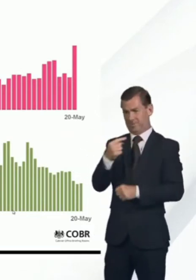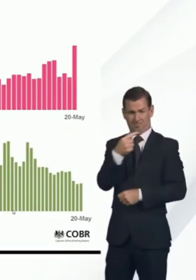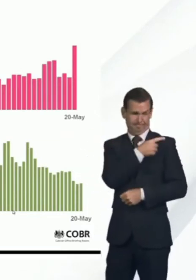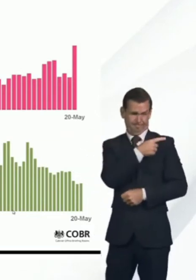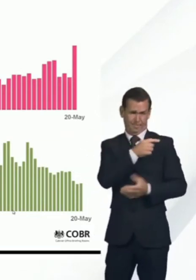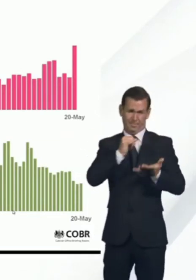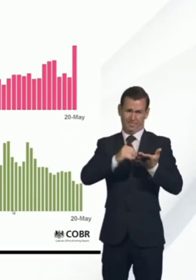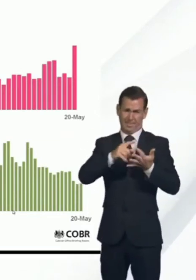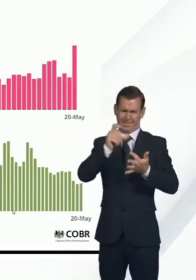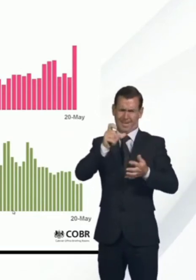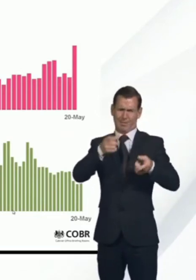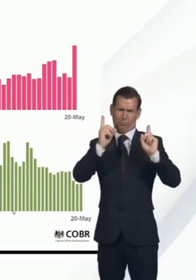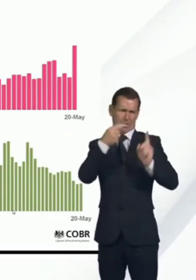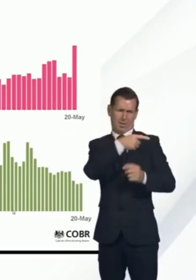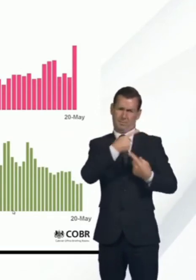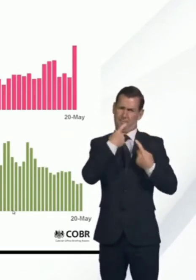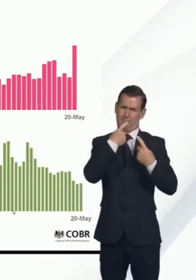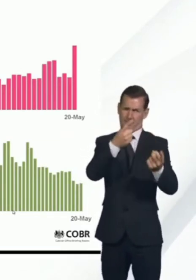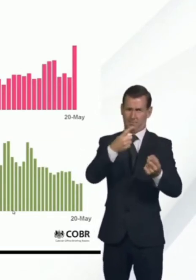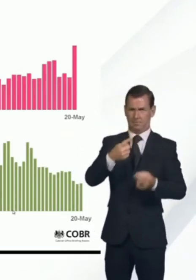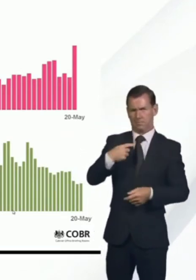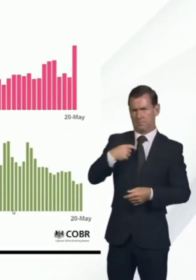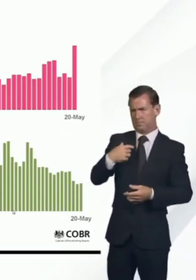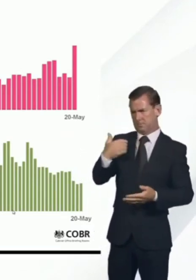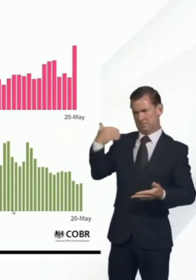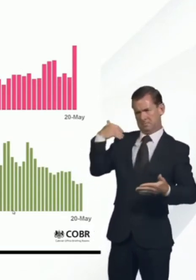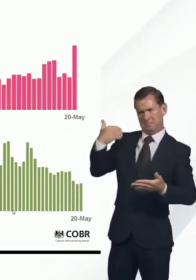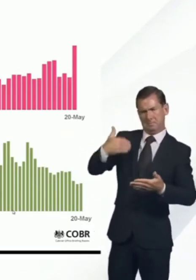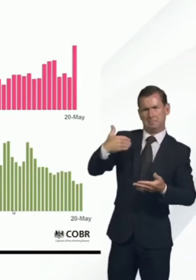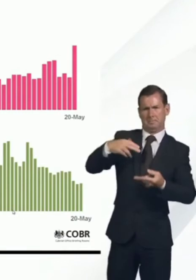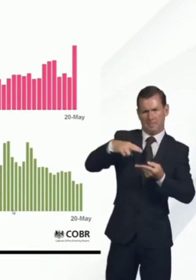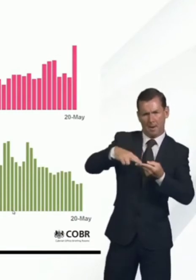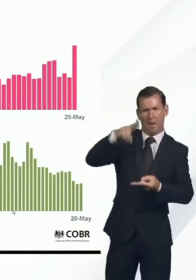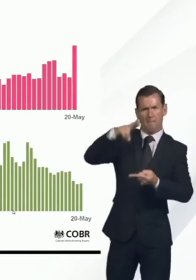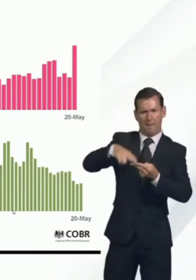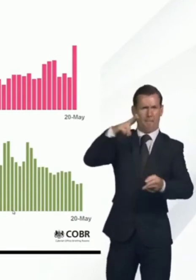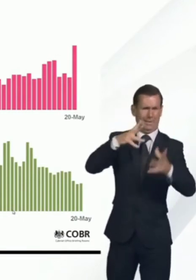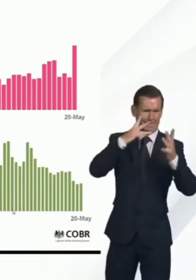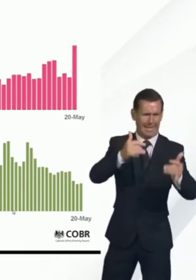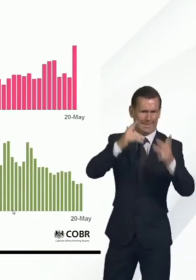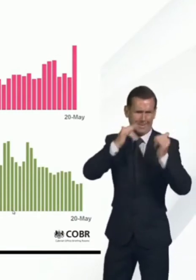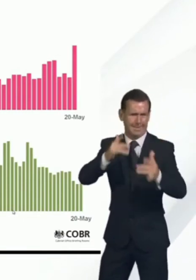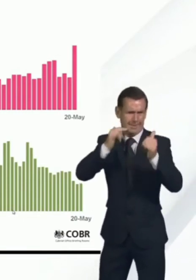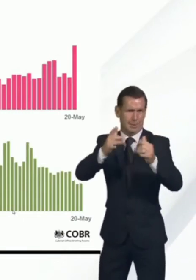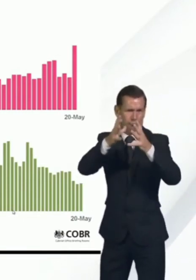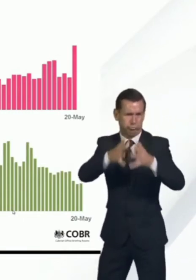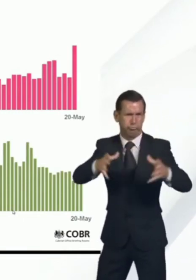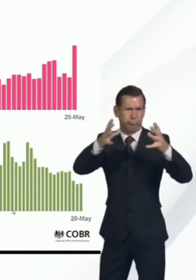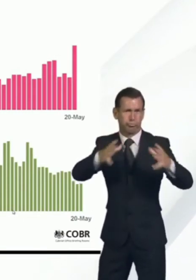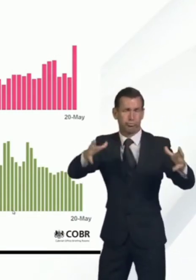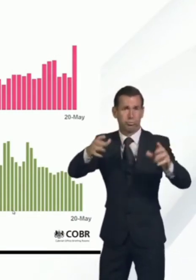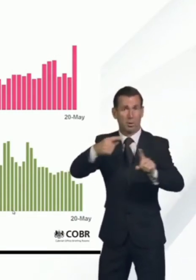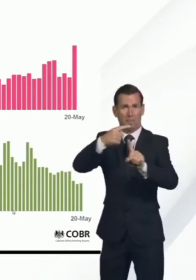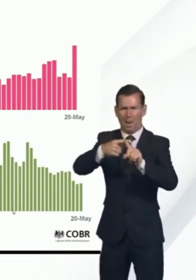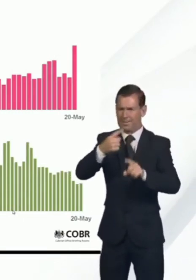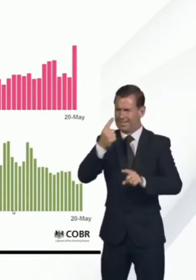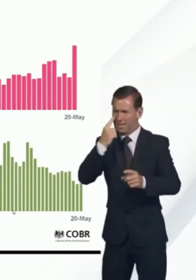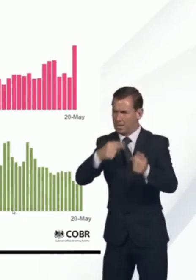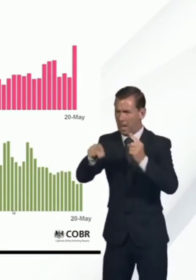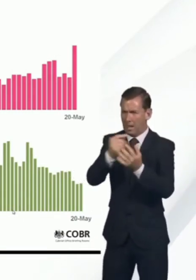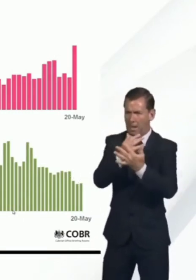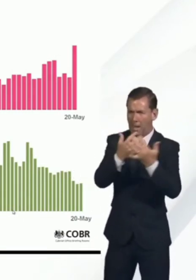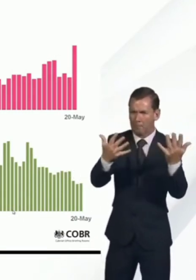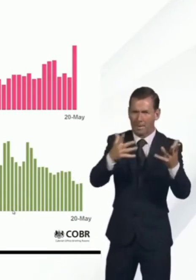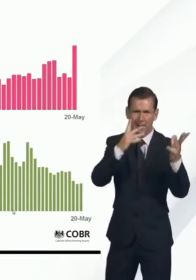Secretary of State, there has been an increase in recent weeks, both in the capacity of testing and in the number of people who are being tested.